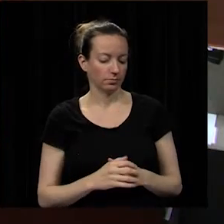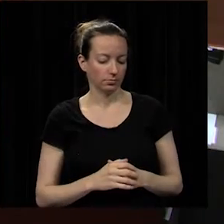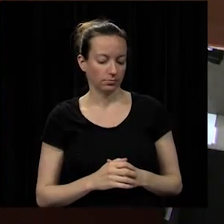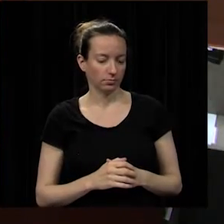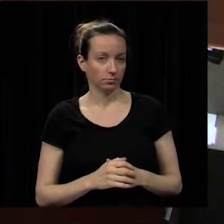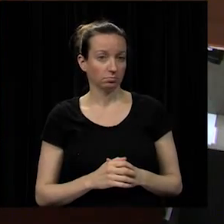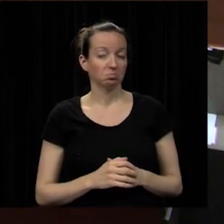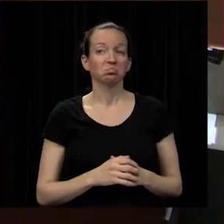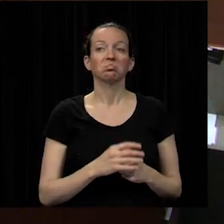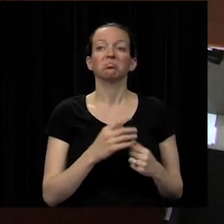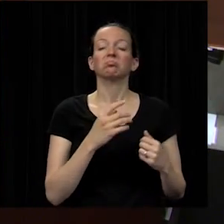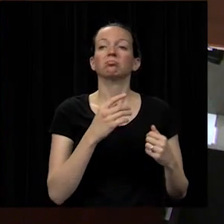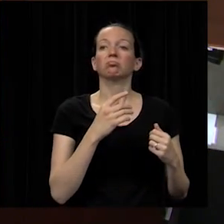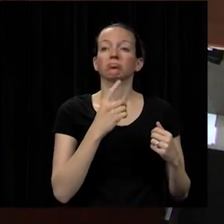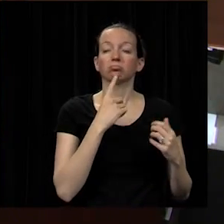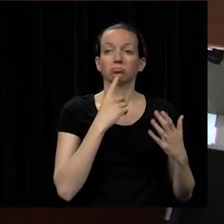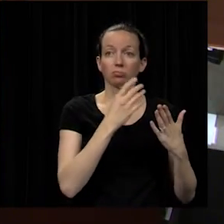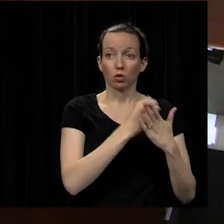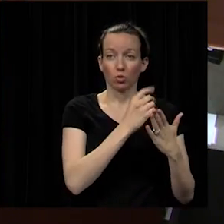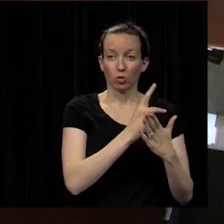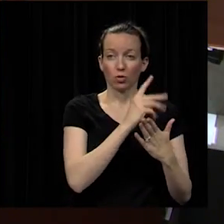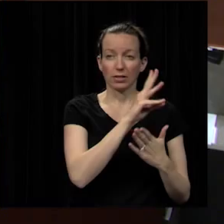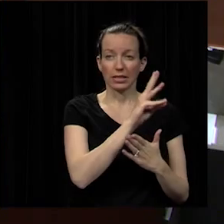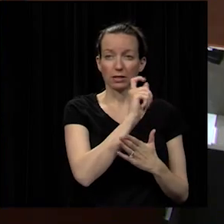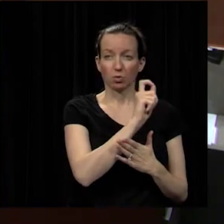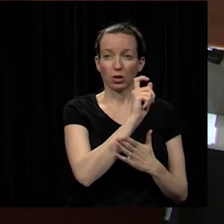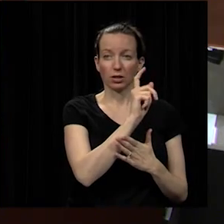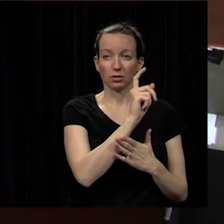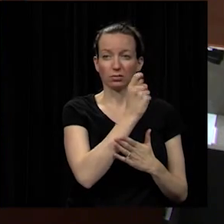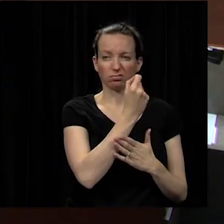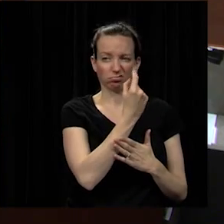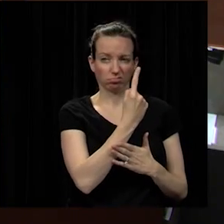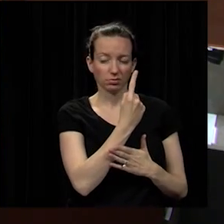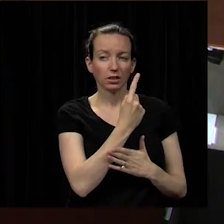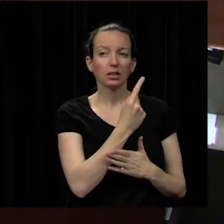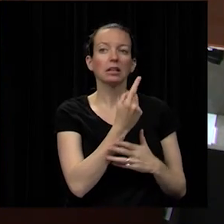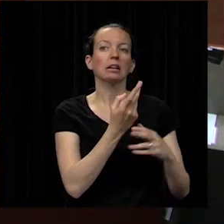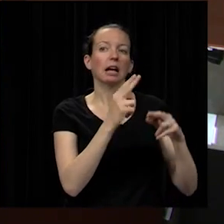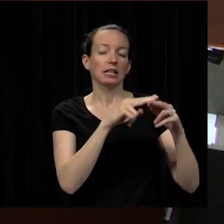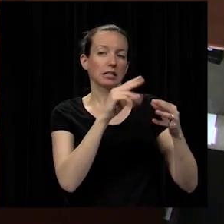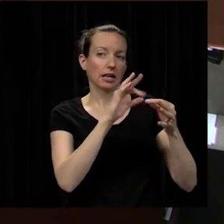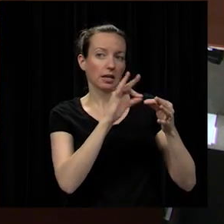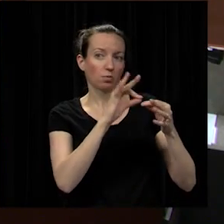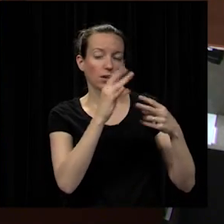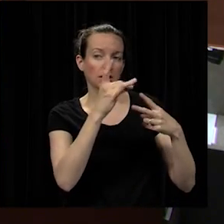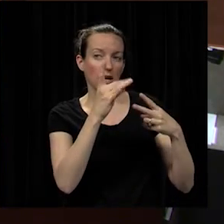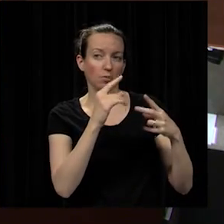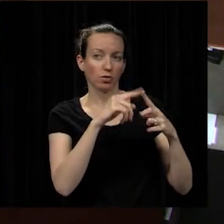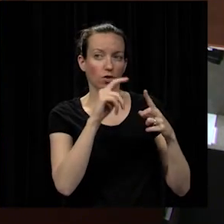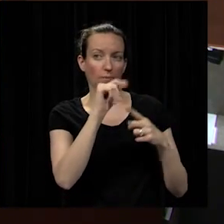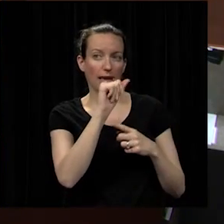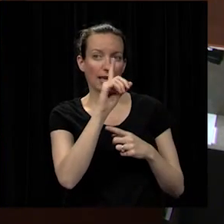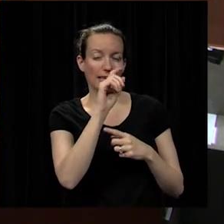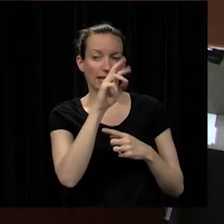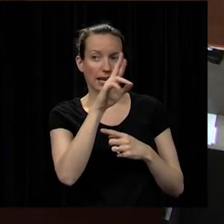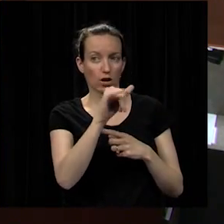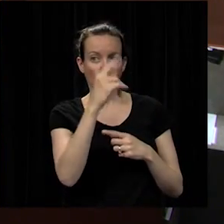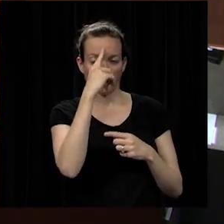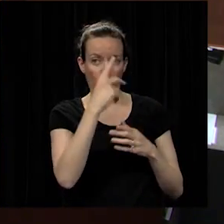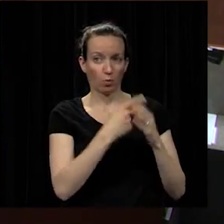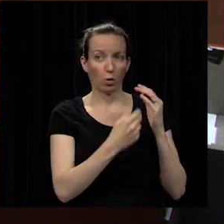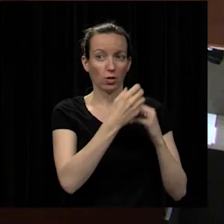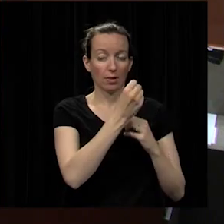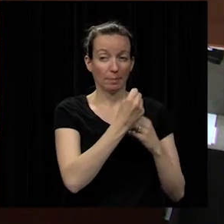i'd move to approve this on 6.11 i'd move to approve the escalating pricing option offered by ae dairy for both milk based products and 100